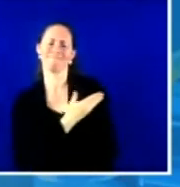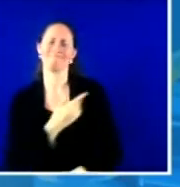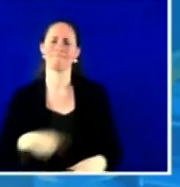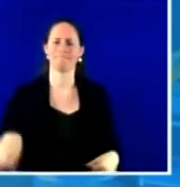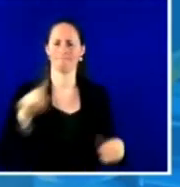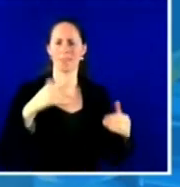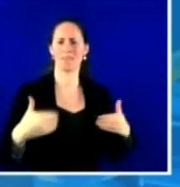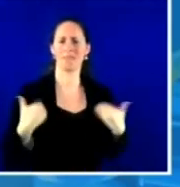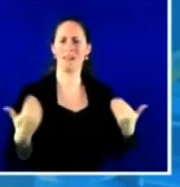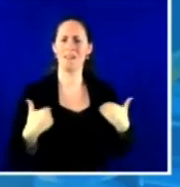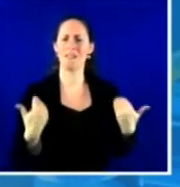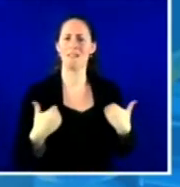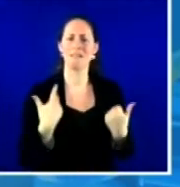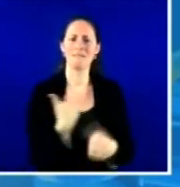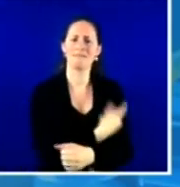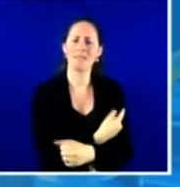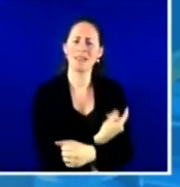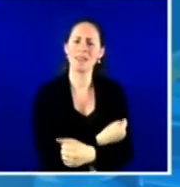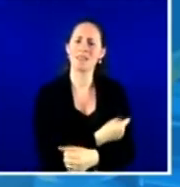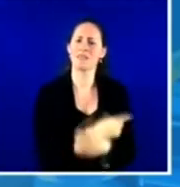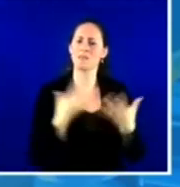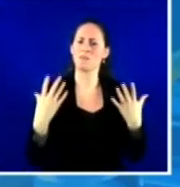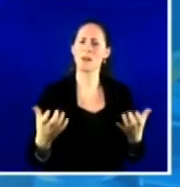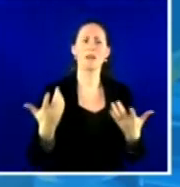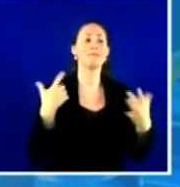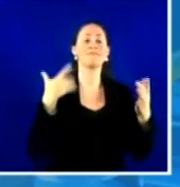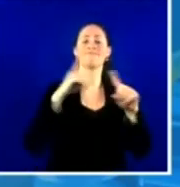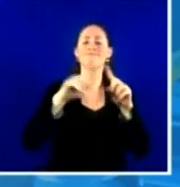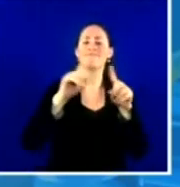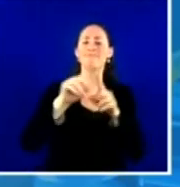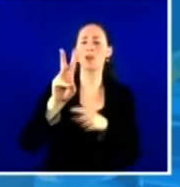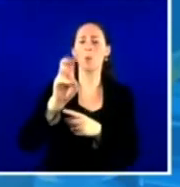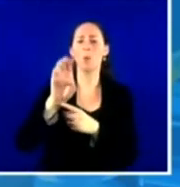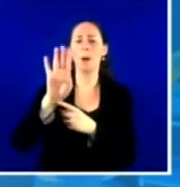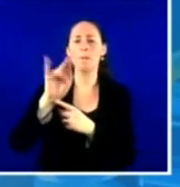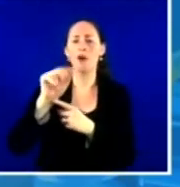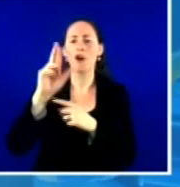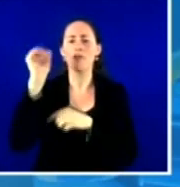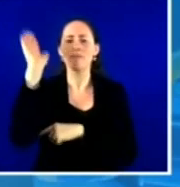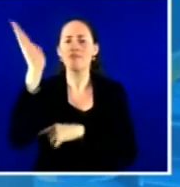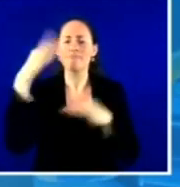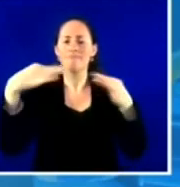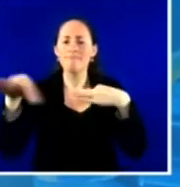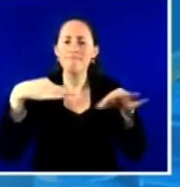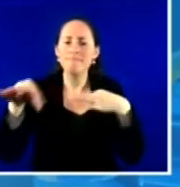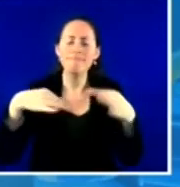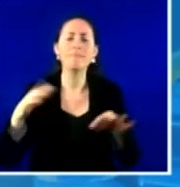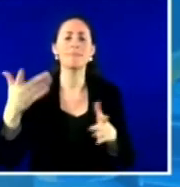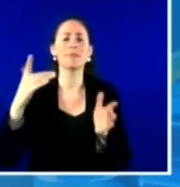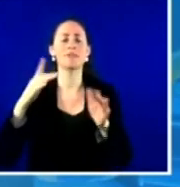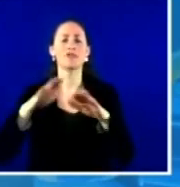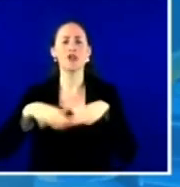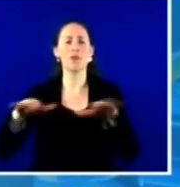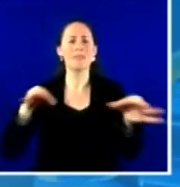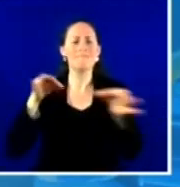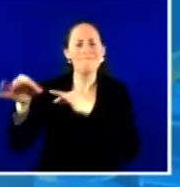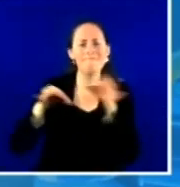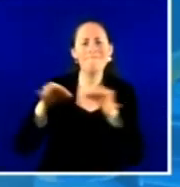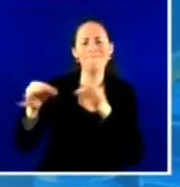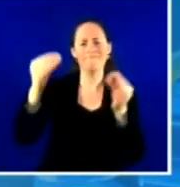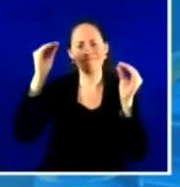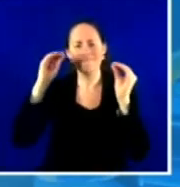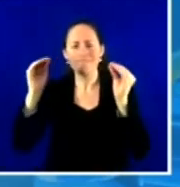sessions, with pediatric education and other adolescent-focused associations following